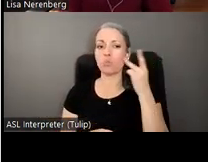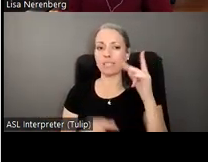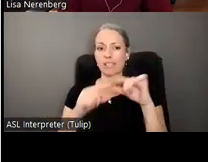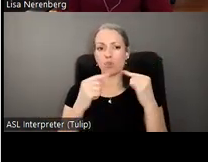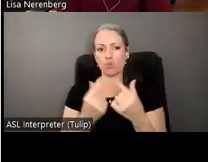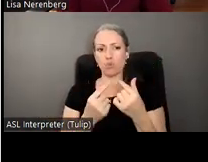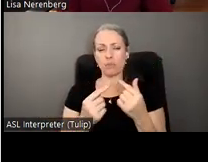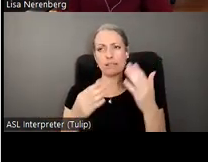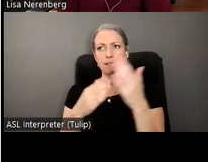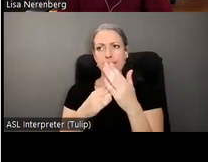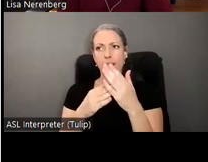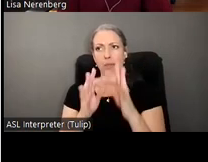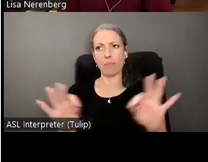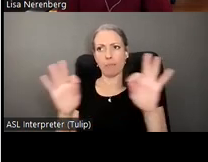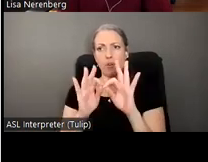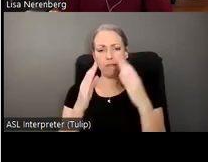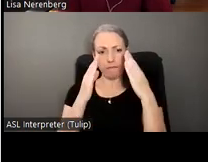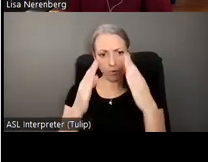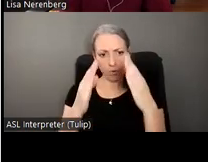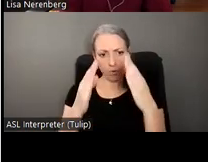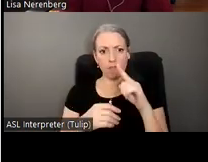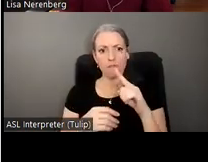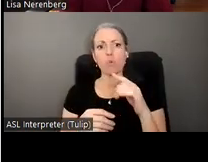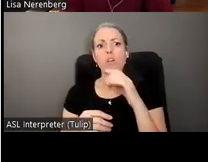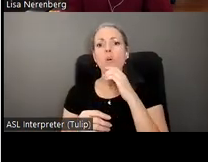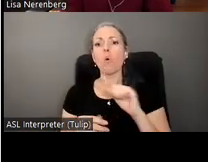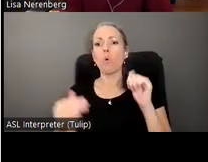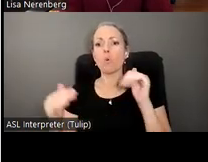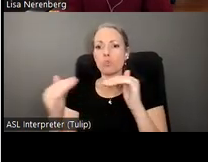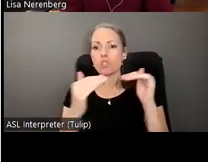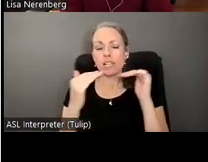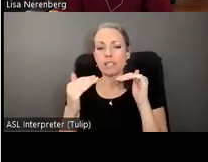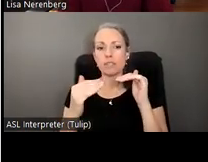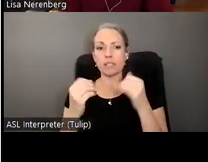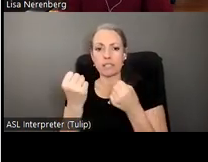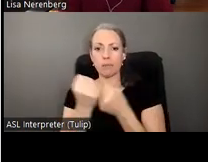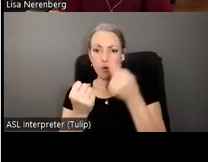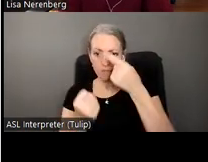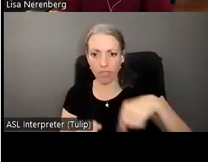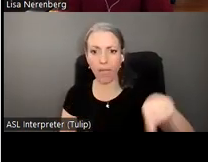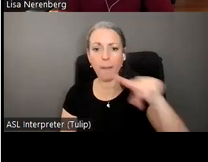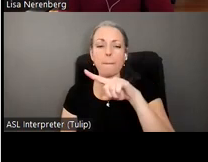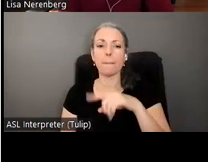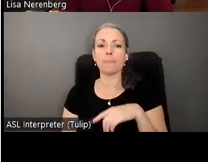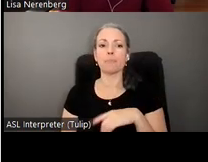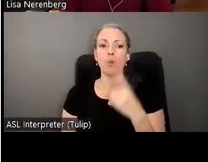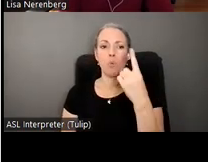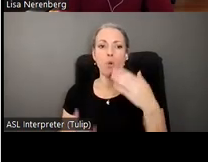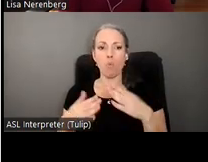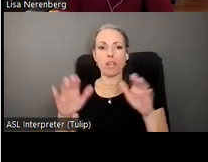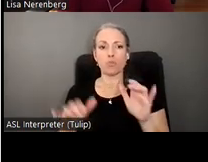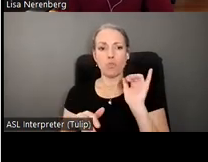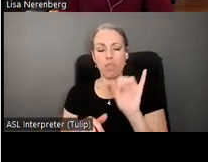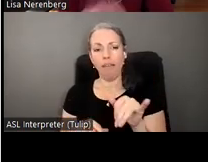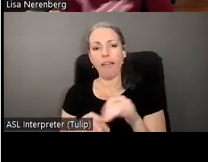priorities for elder justice and to gain generate support for them you know one way of doing that might be